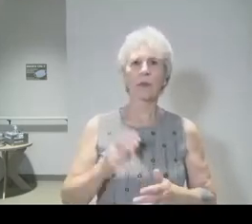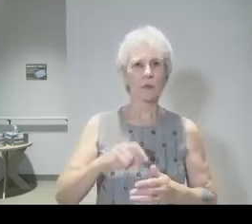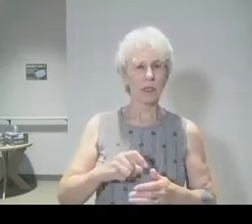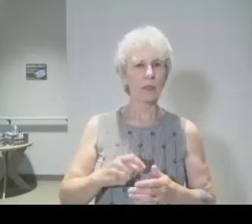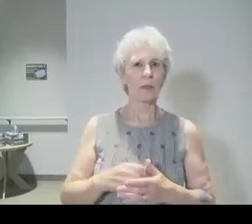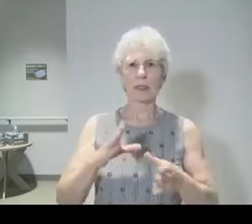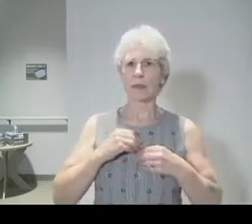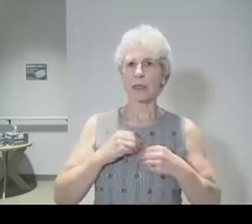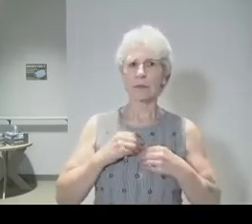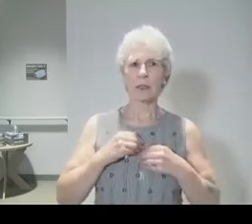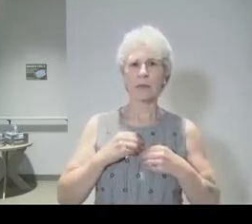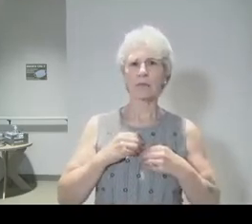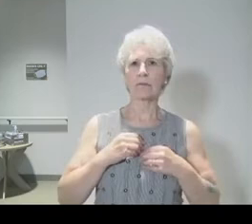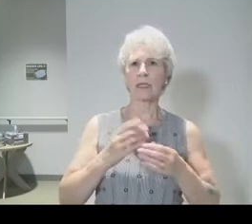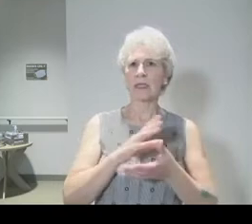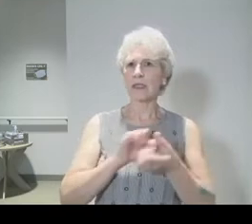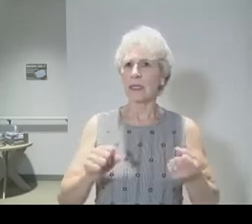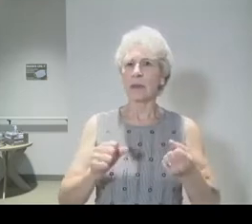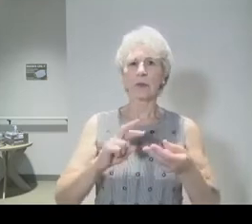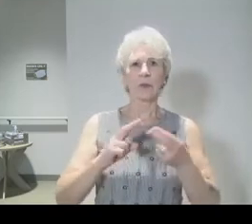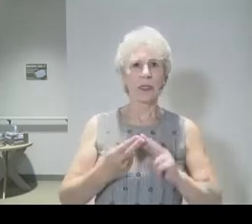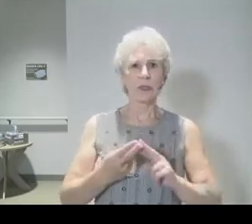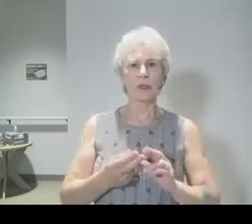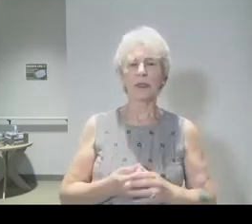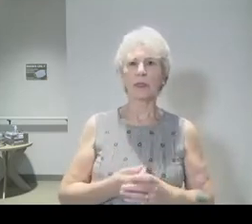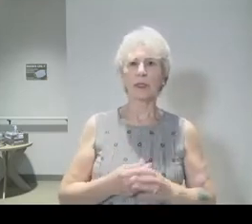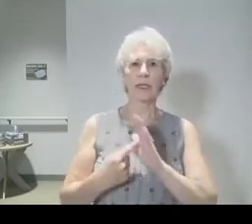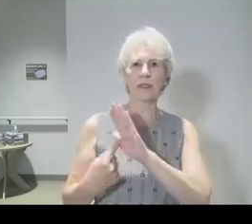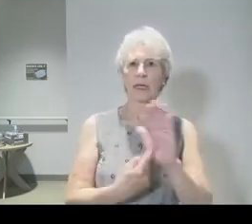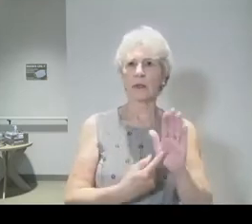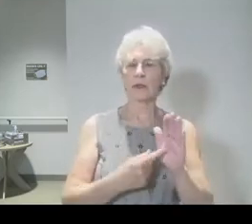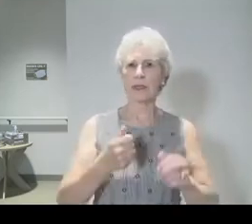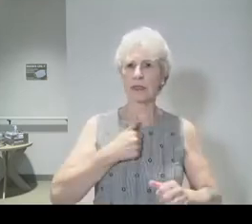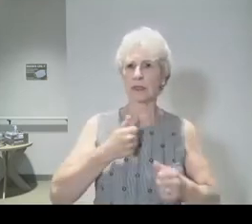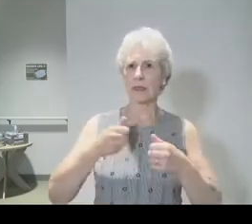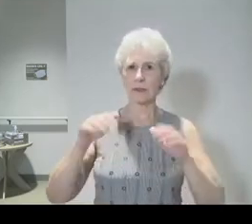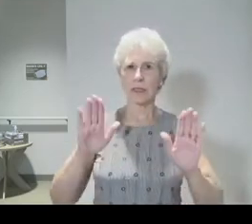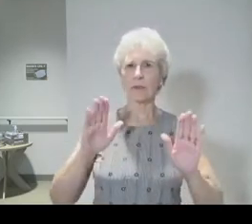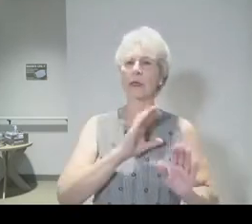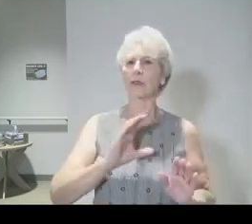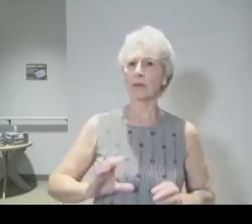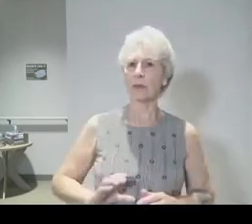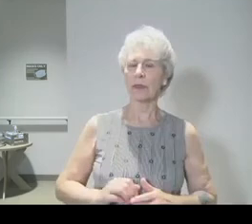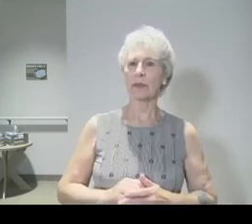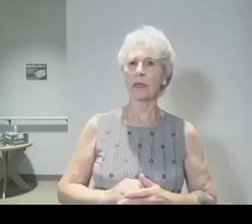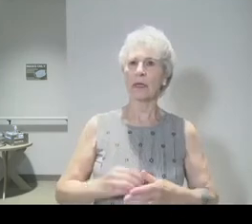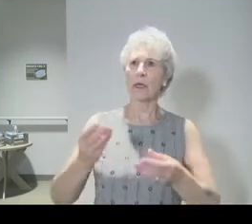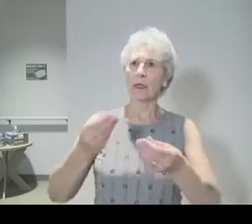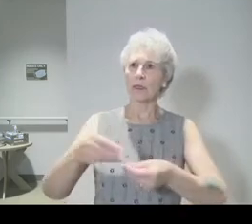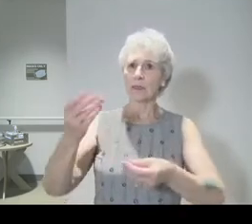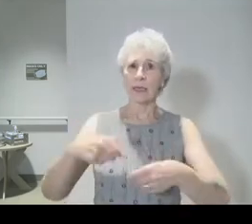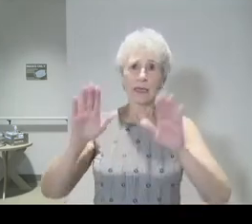with any damaged relationships and demonstrate the self-sacrifice of Christ who gave himself